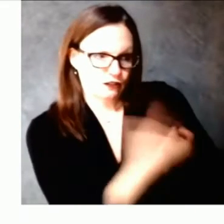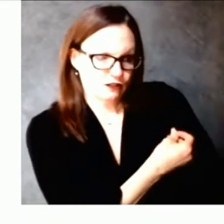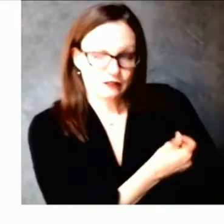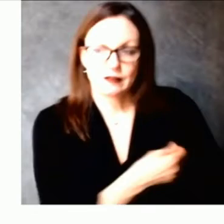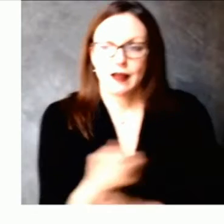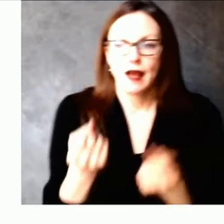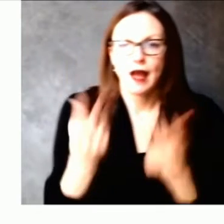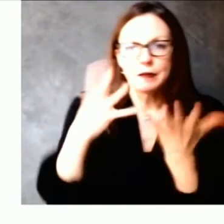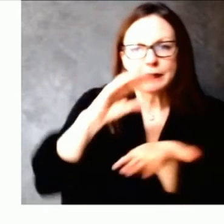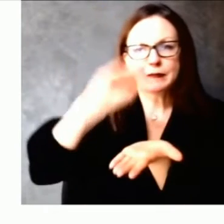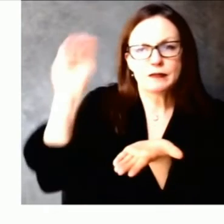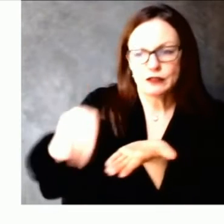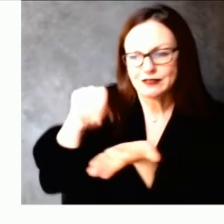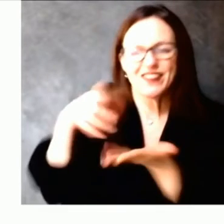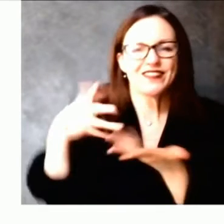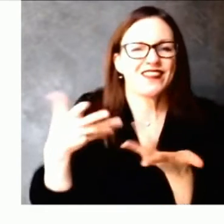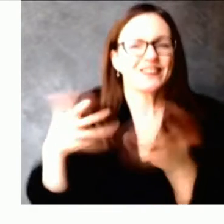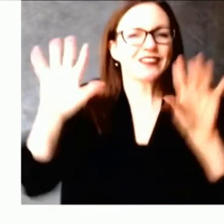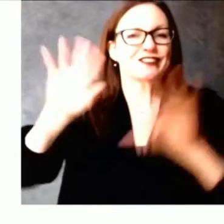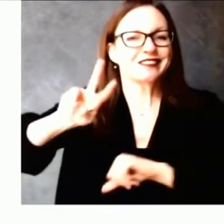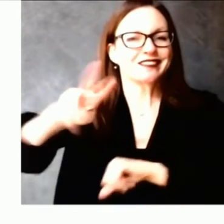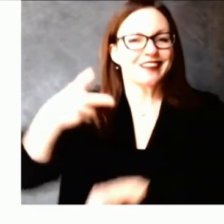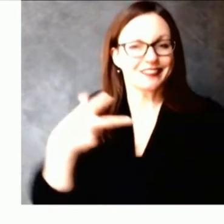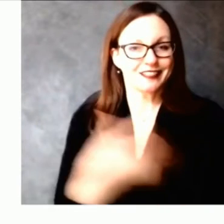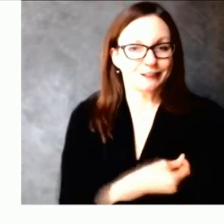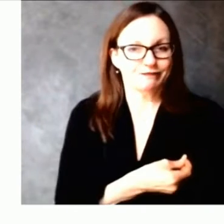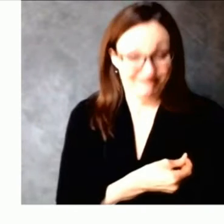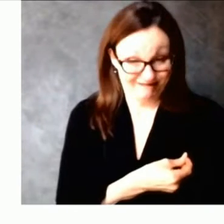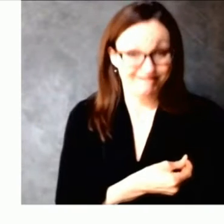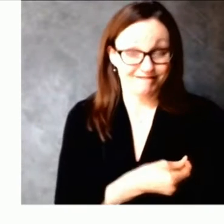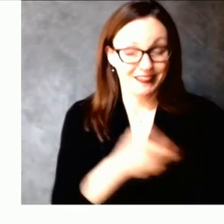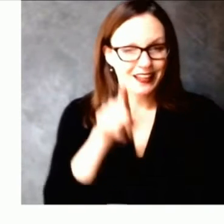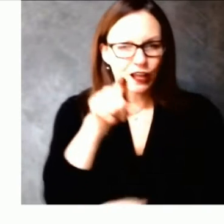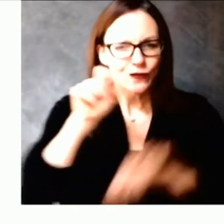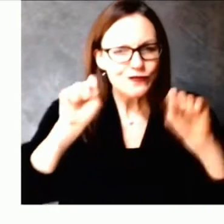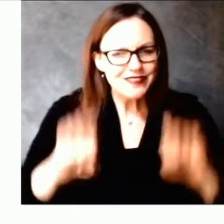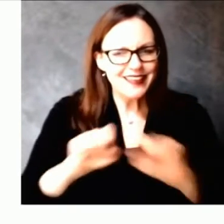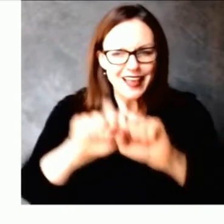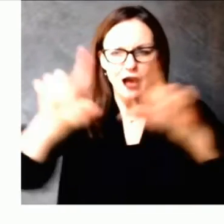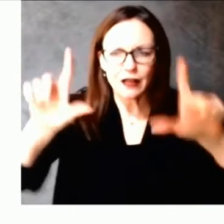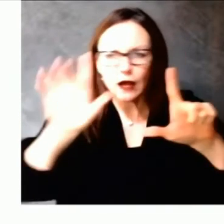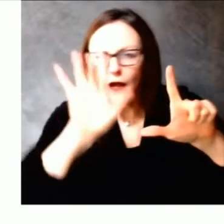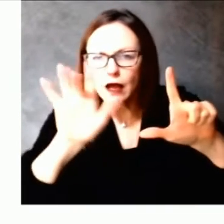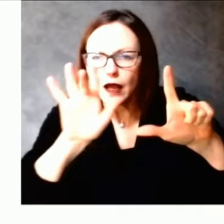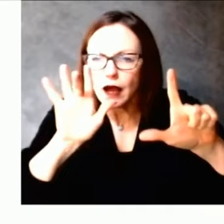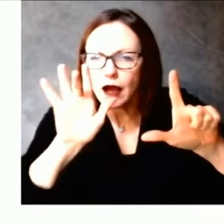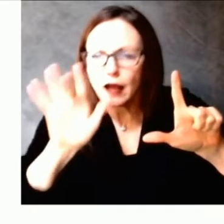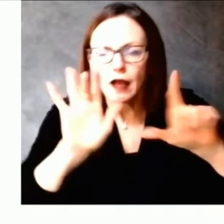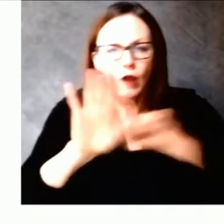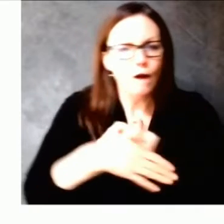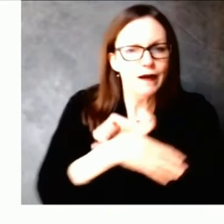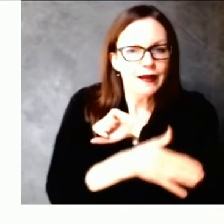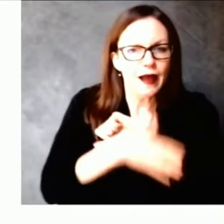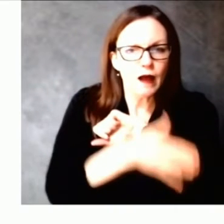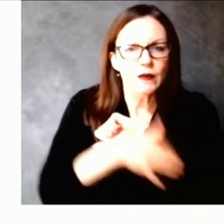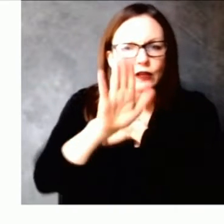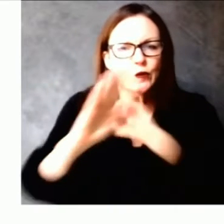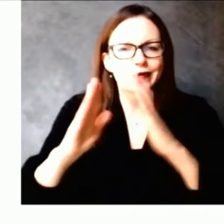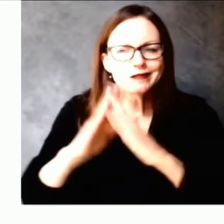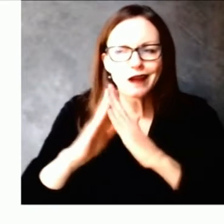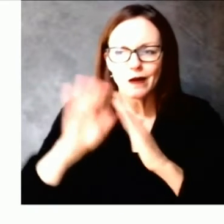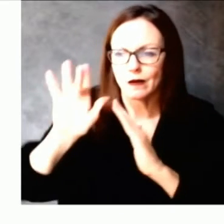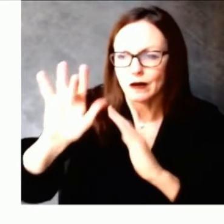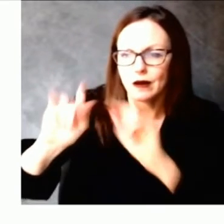series with the second dose. Or you can toggle to view these data settings by region instead of county.